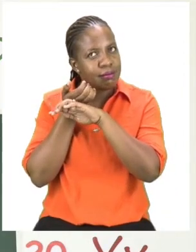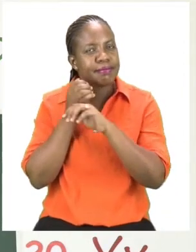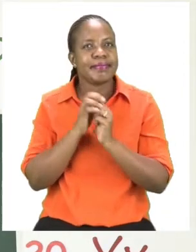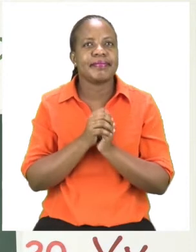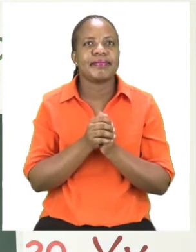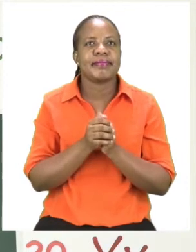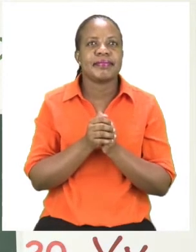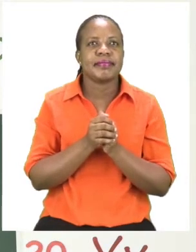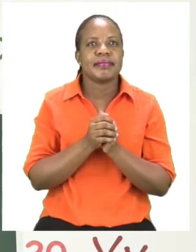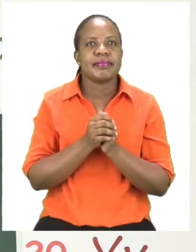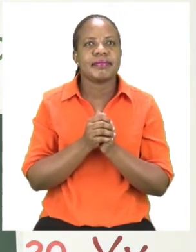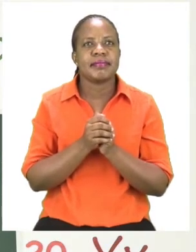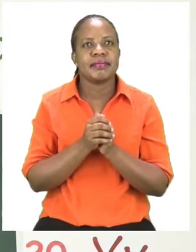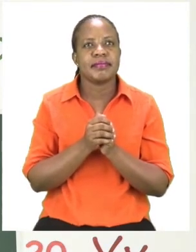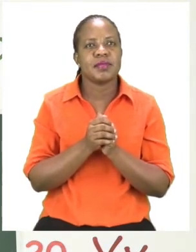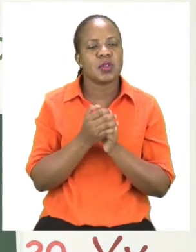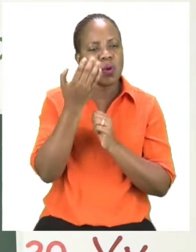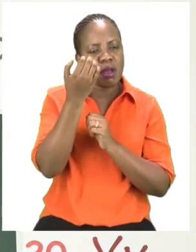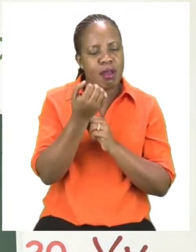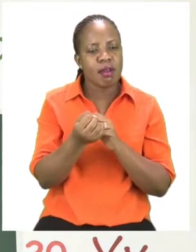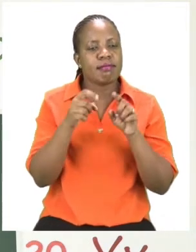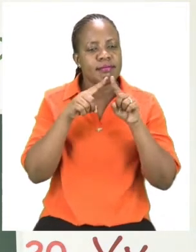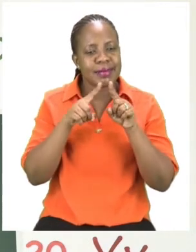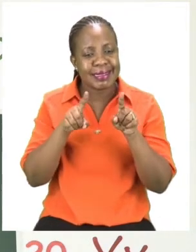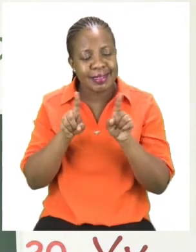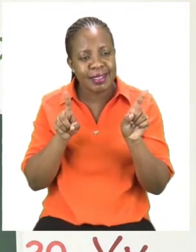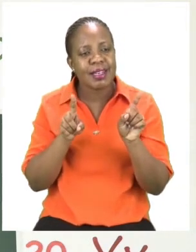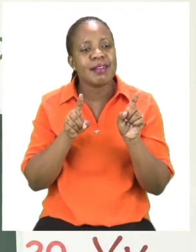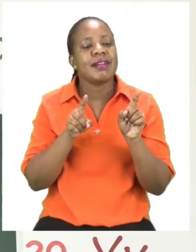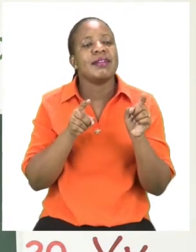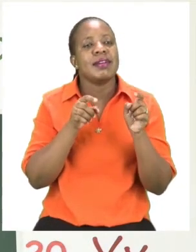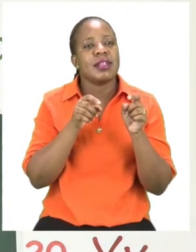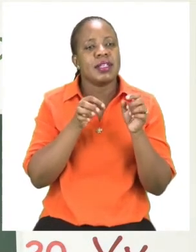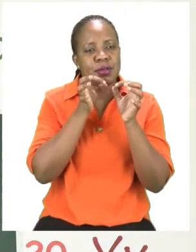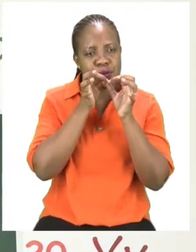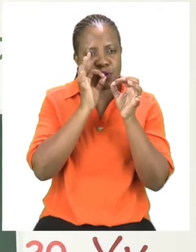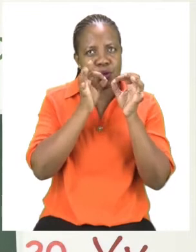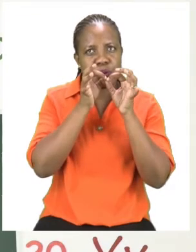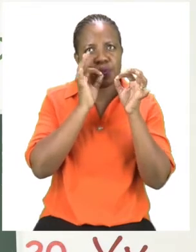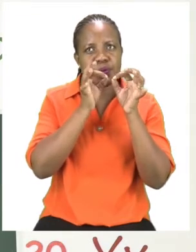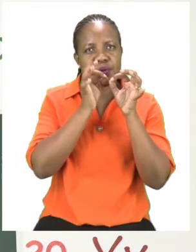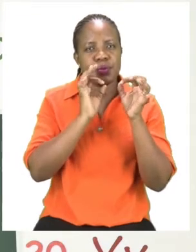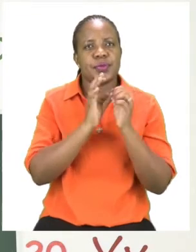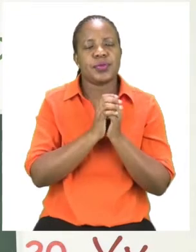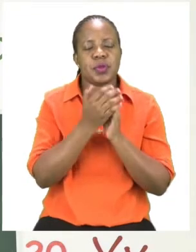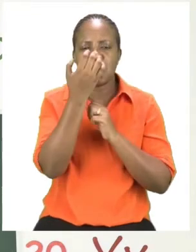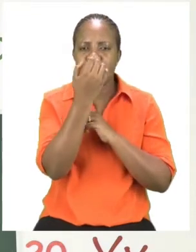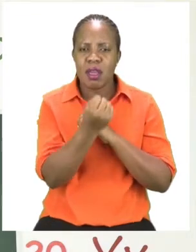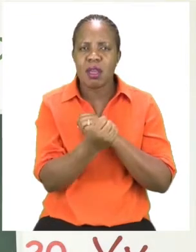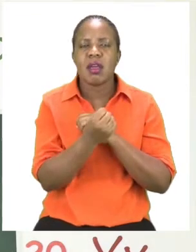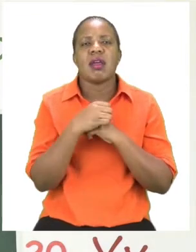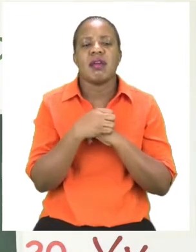sold. The different types of grapes, the red grapes and the green ones. The same goes for the